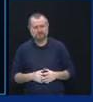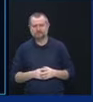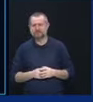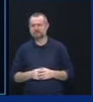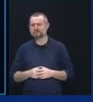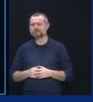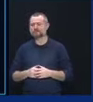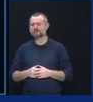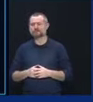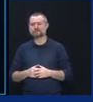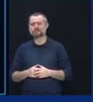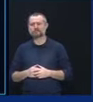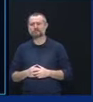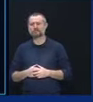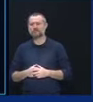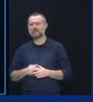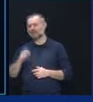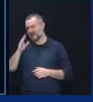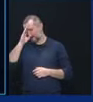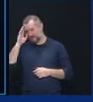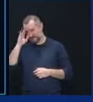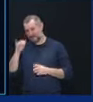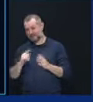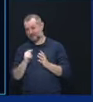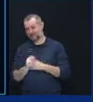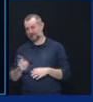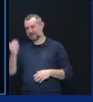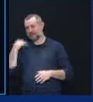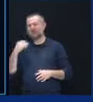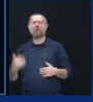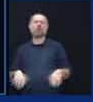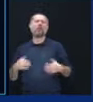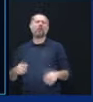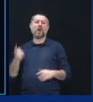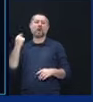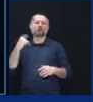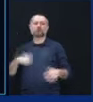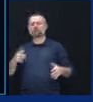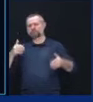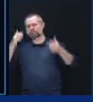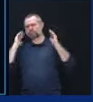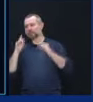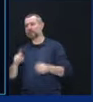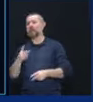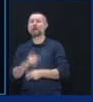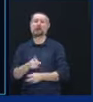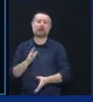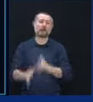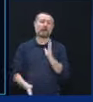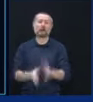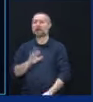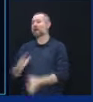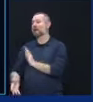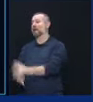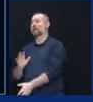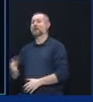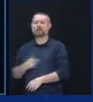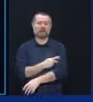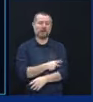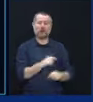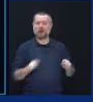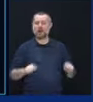The hospitals were being overwhelmed. People needed acute care in those hospitals. They needed the